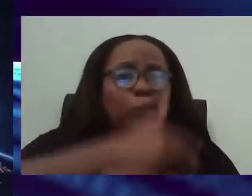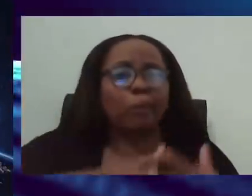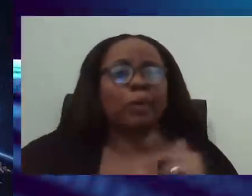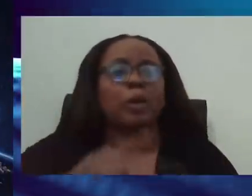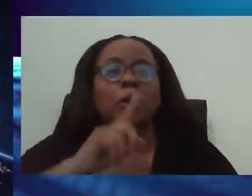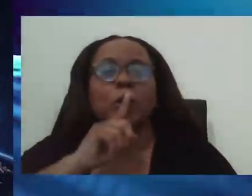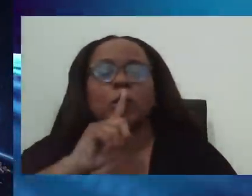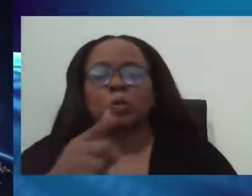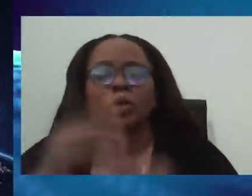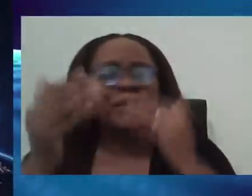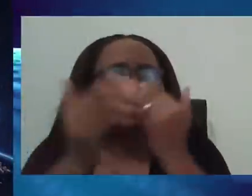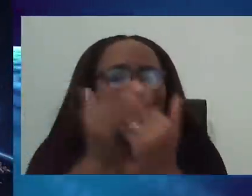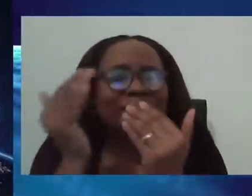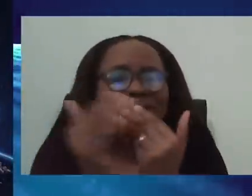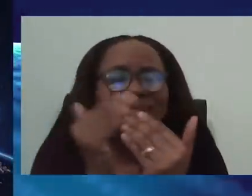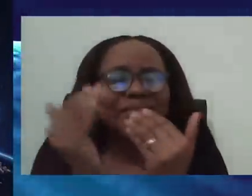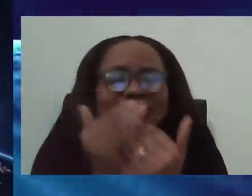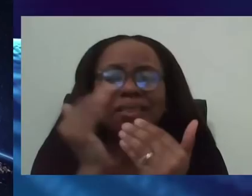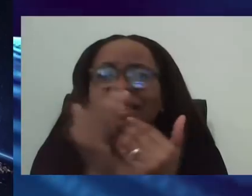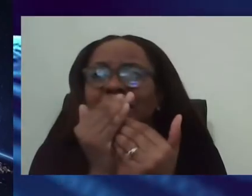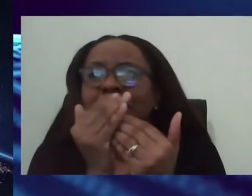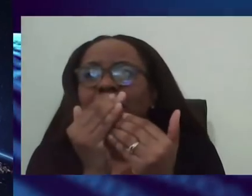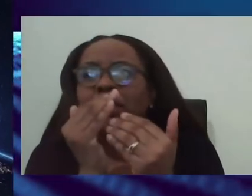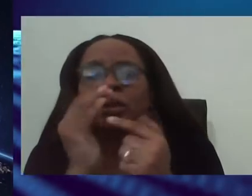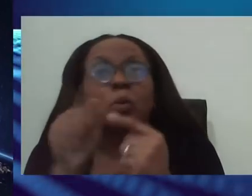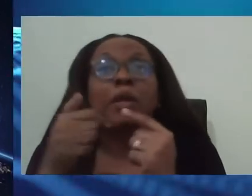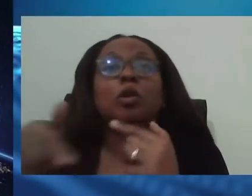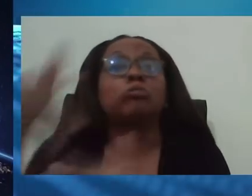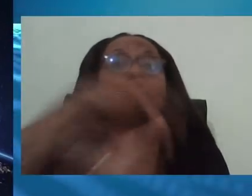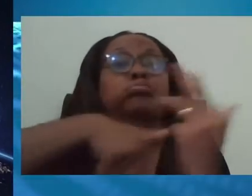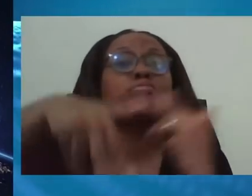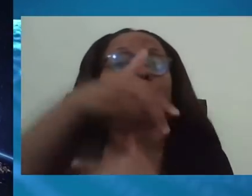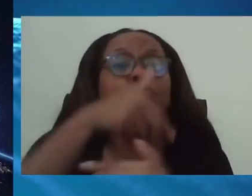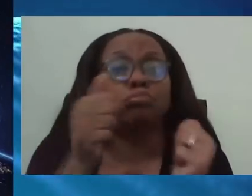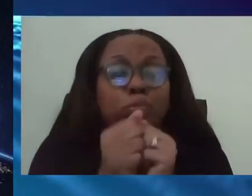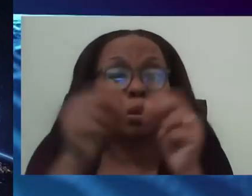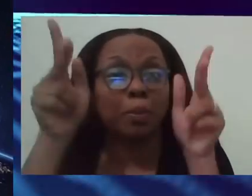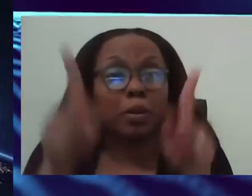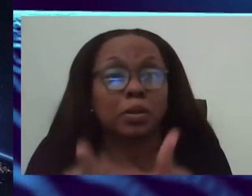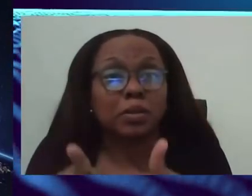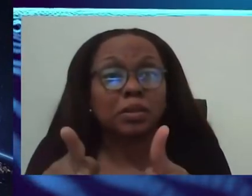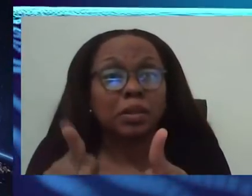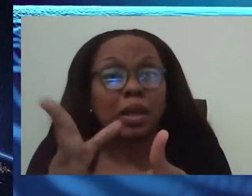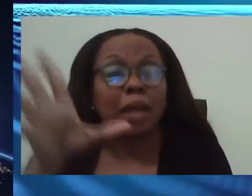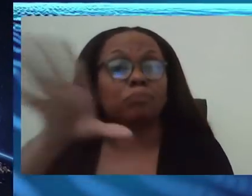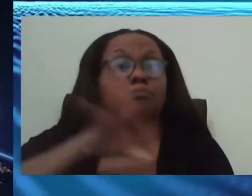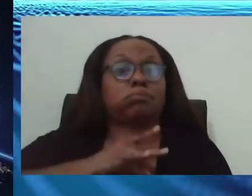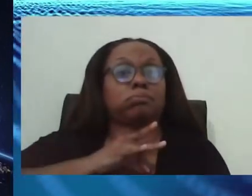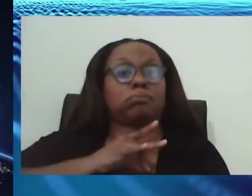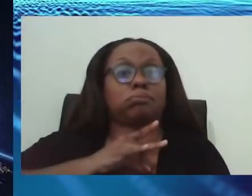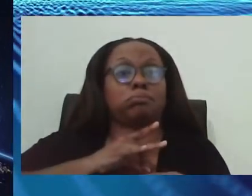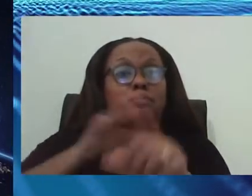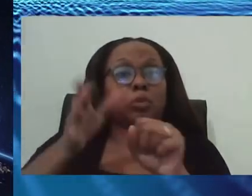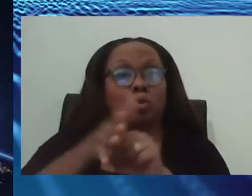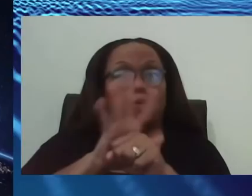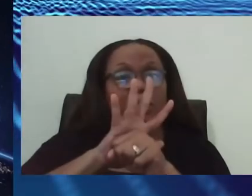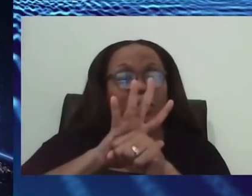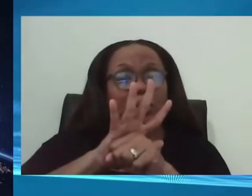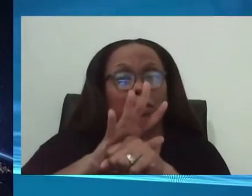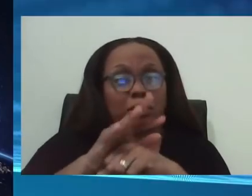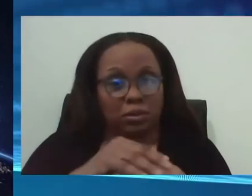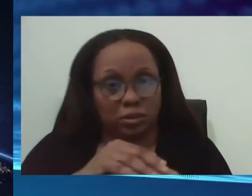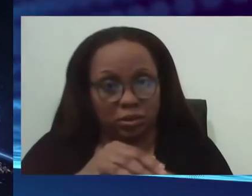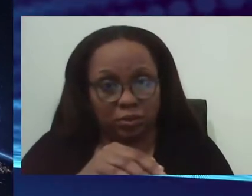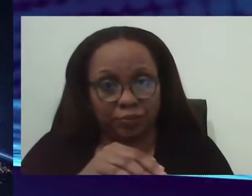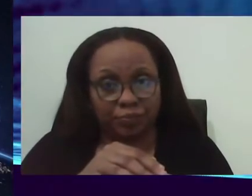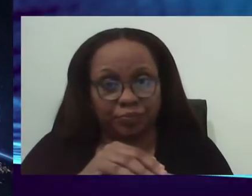easy to have that unguarded moment where you may potentially bring home COVID. So, again, anytime that, and I would suggest this here for anyone,